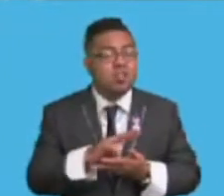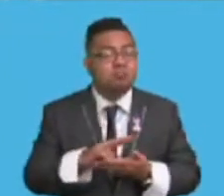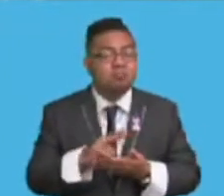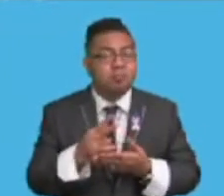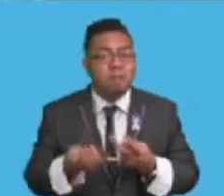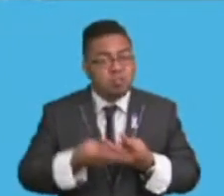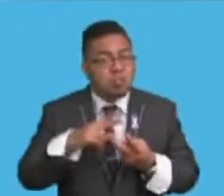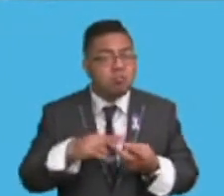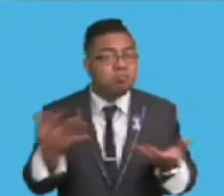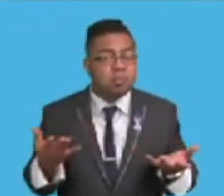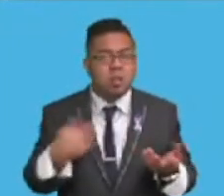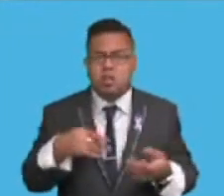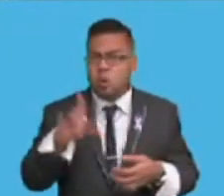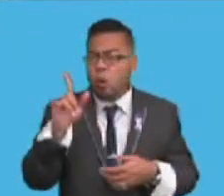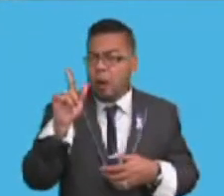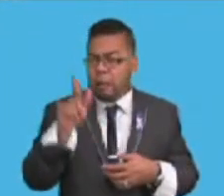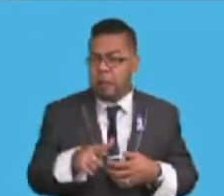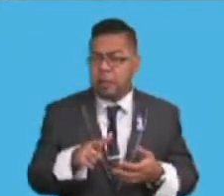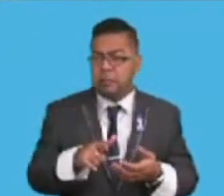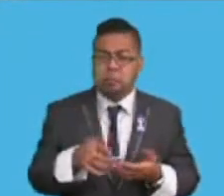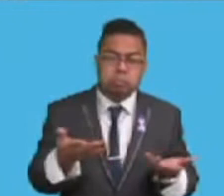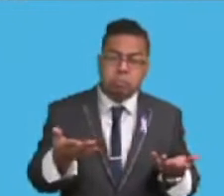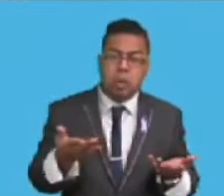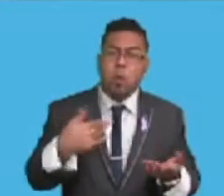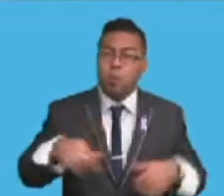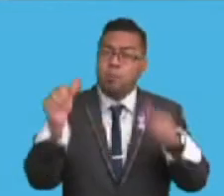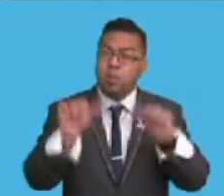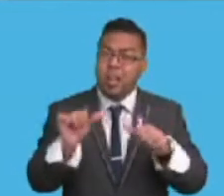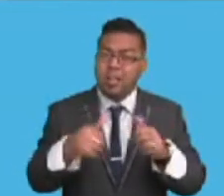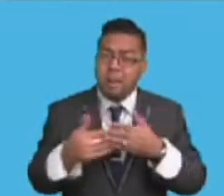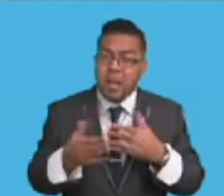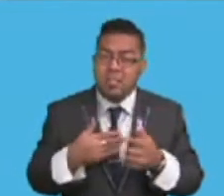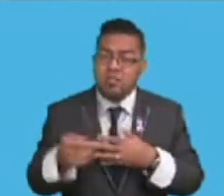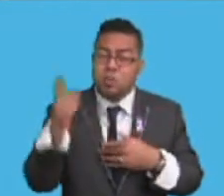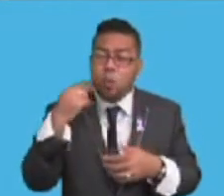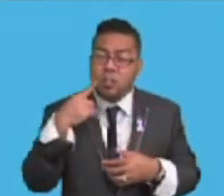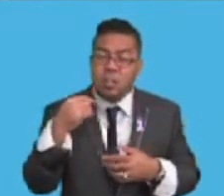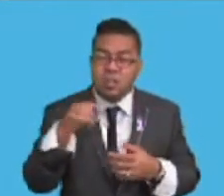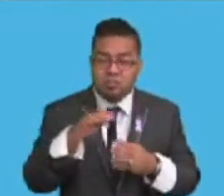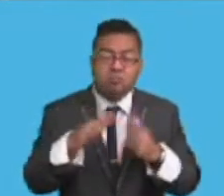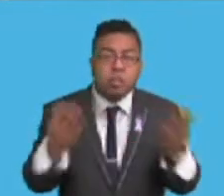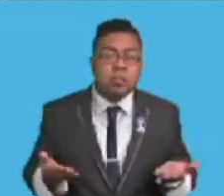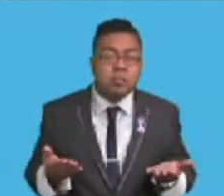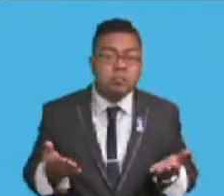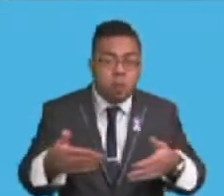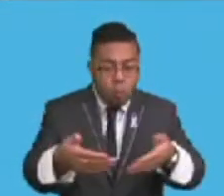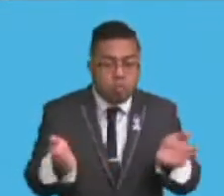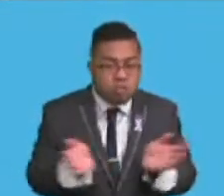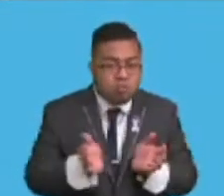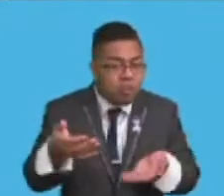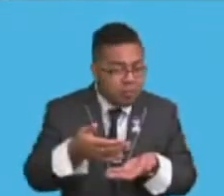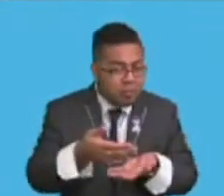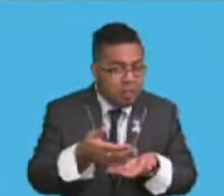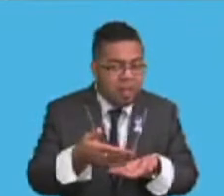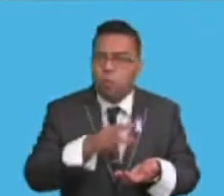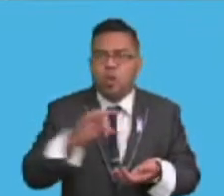activity, Madam Speaker. So, unless and until, Madam Speaker, we protect and manage this watershed, we will not have